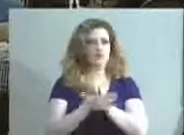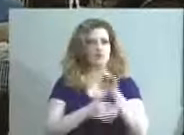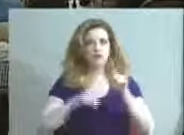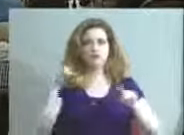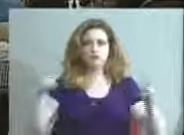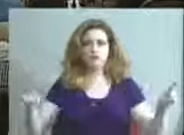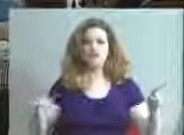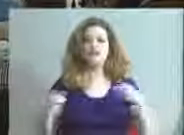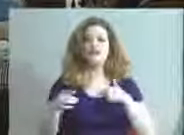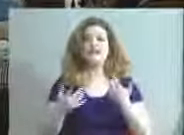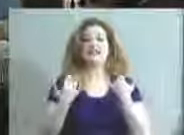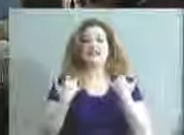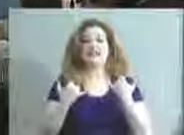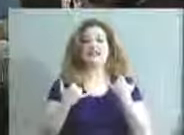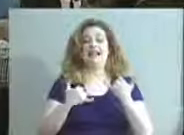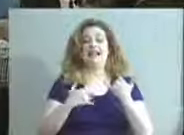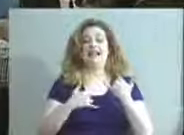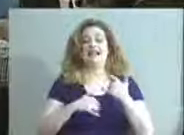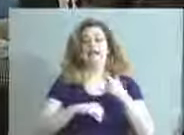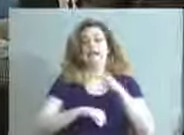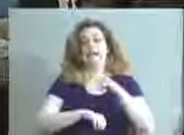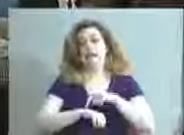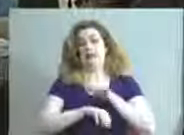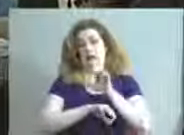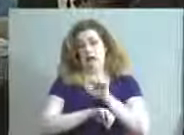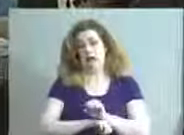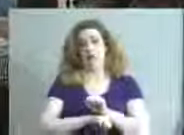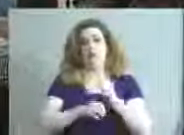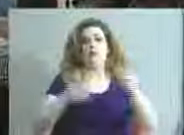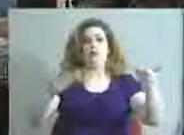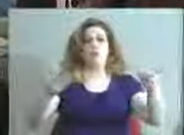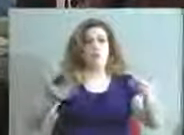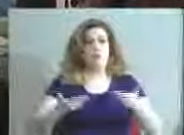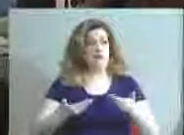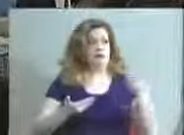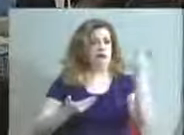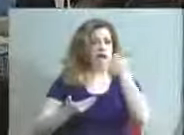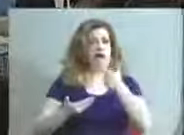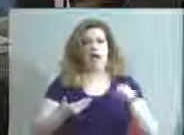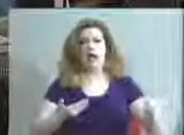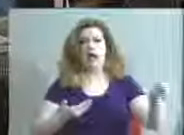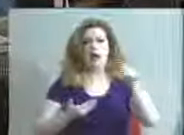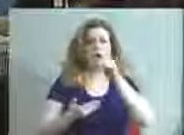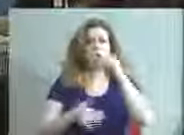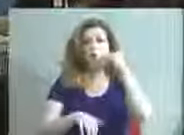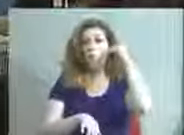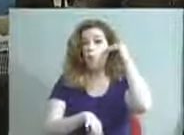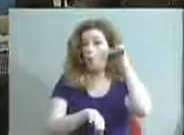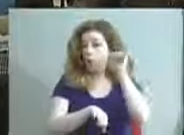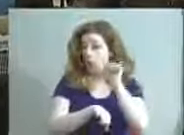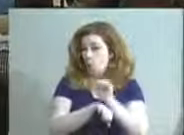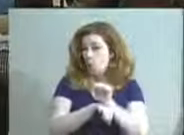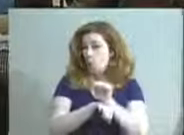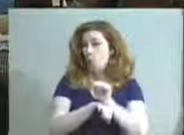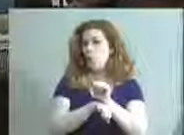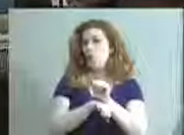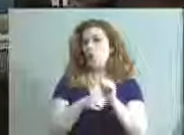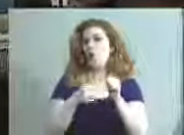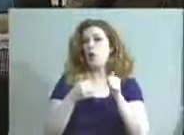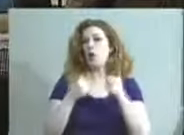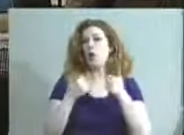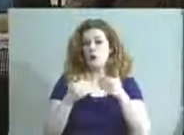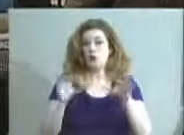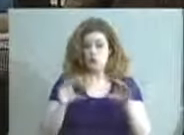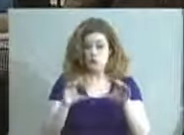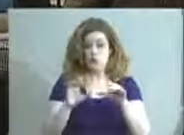It is our custom at this point in the meeting to invite anyone who has homework to either do or grade or